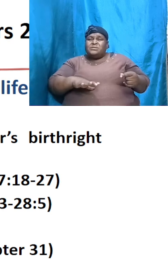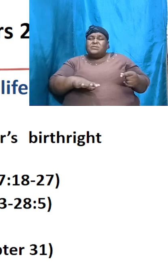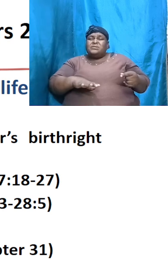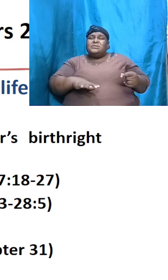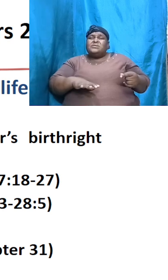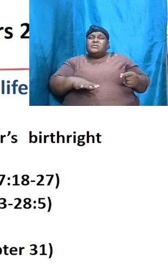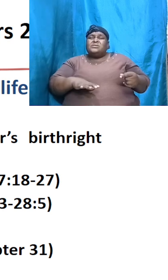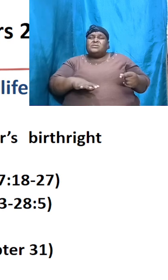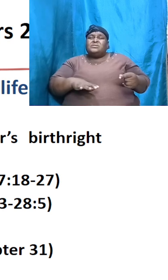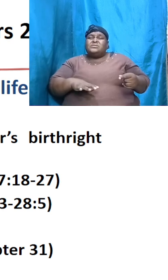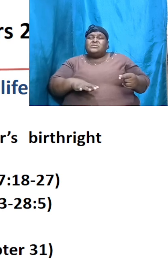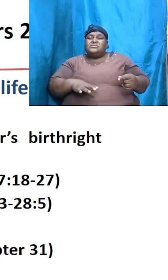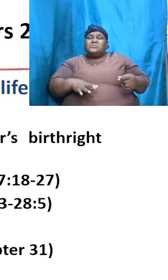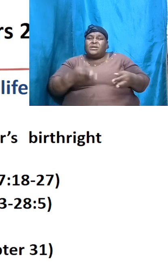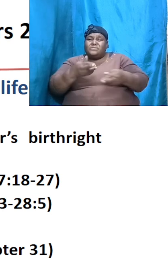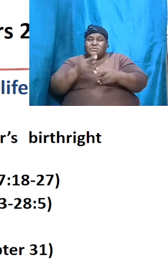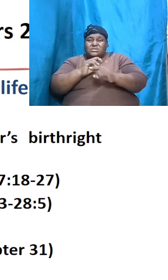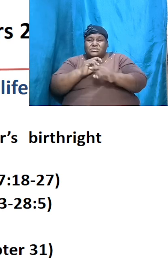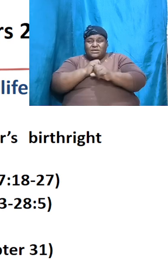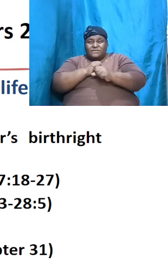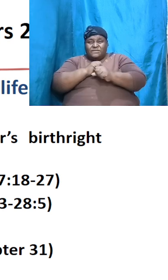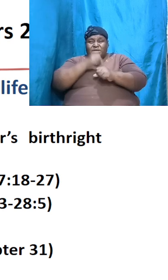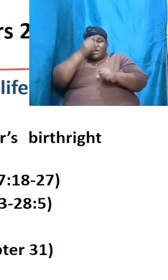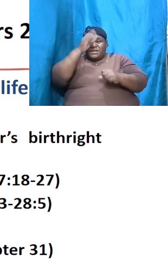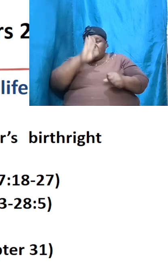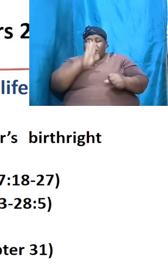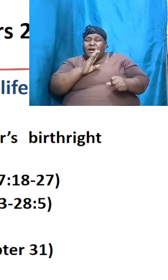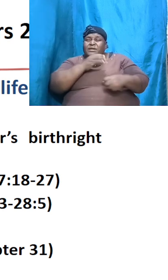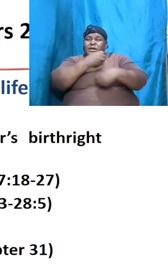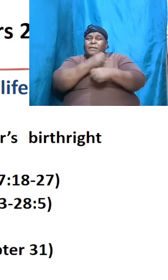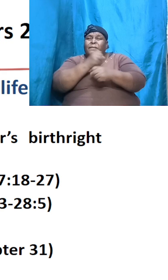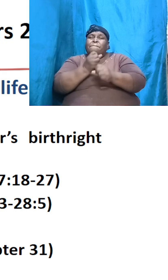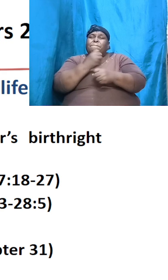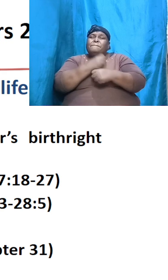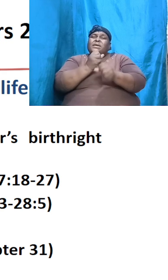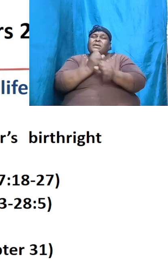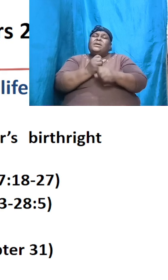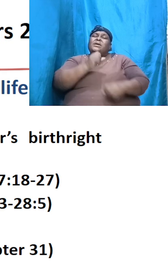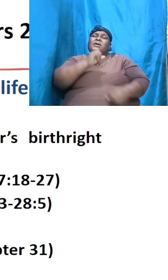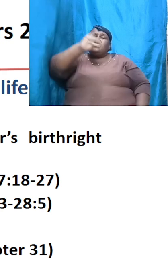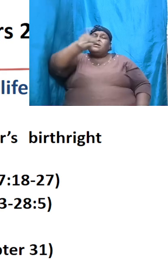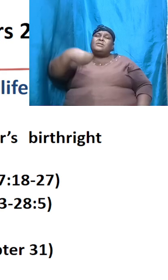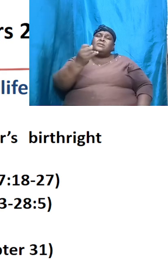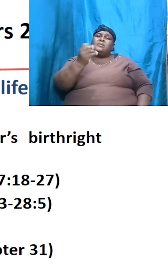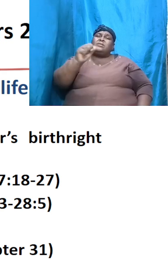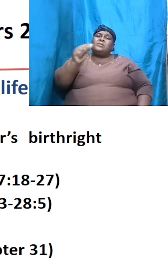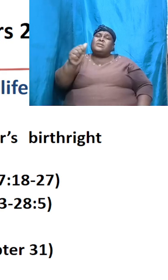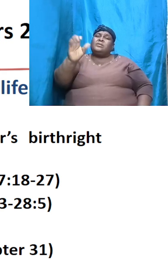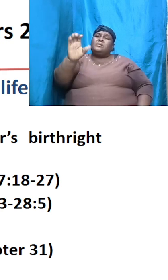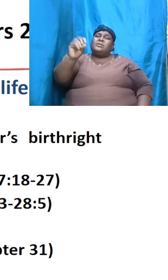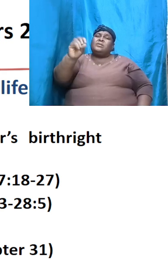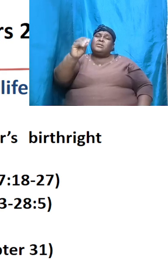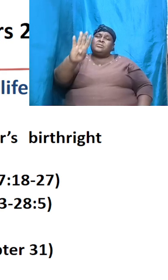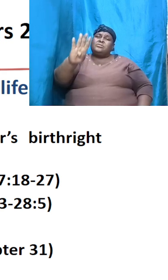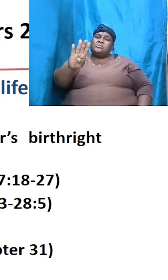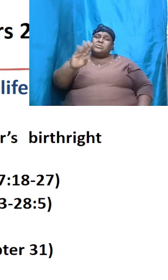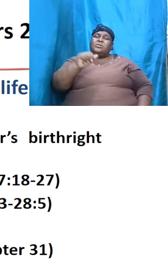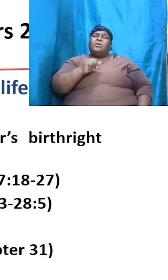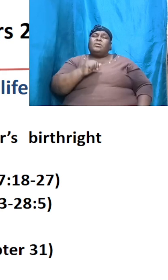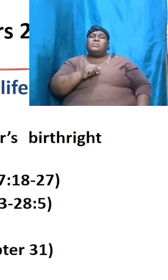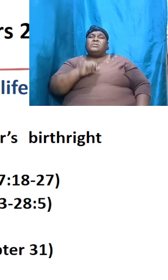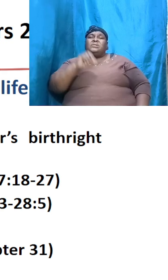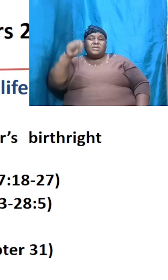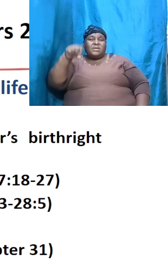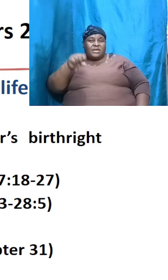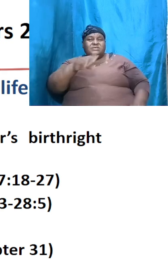allowed Jacob to yes he left his homeland because